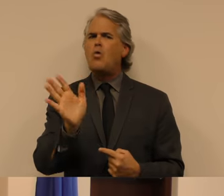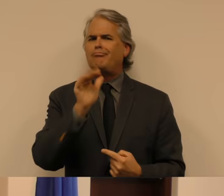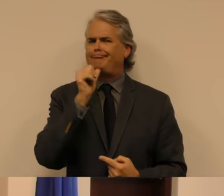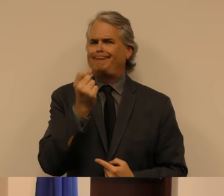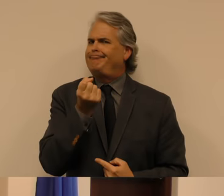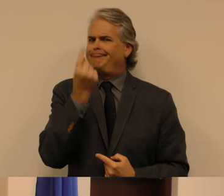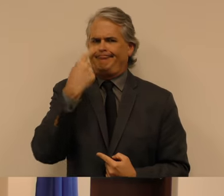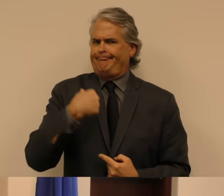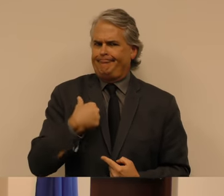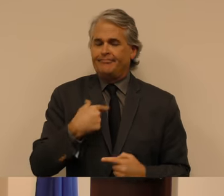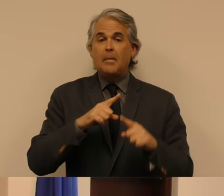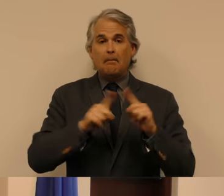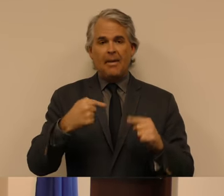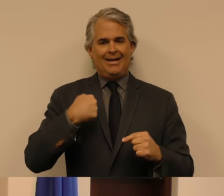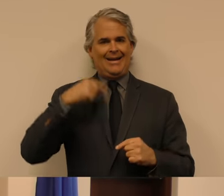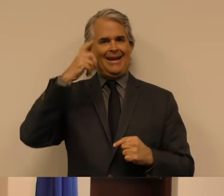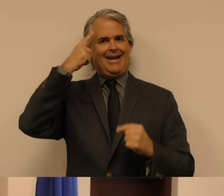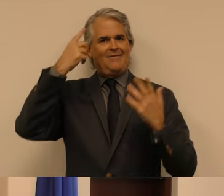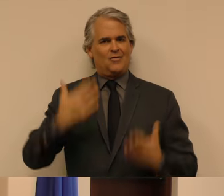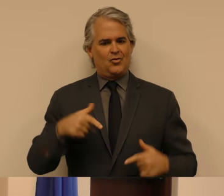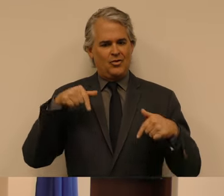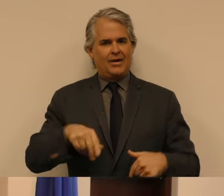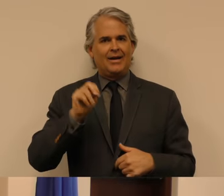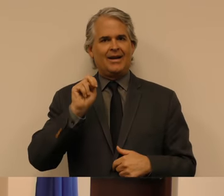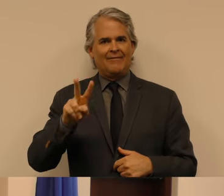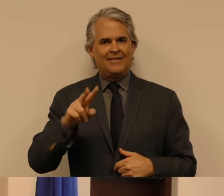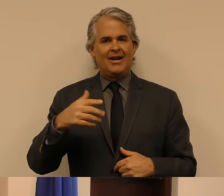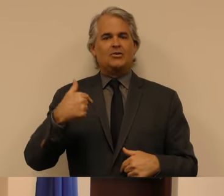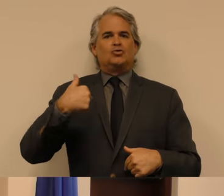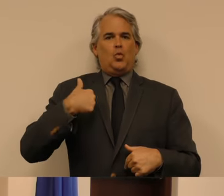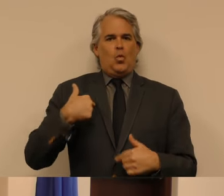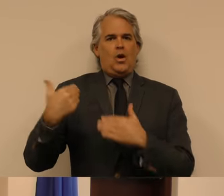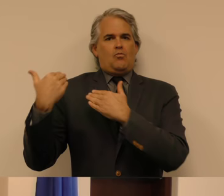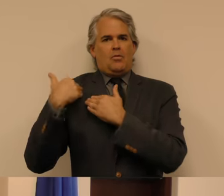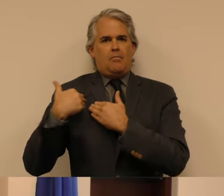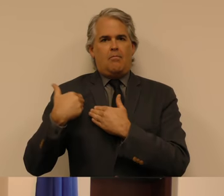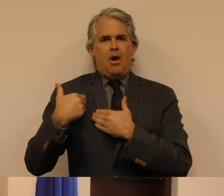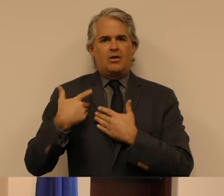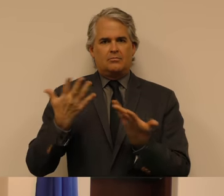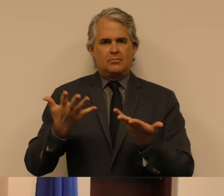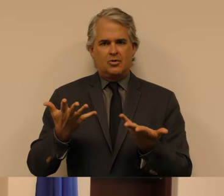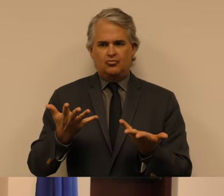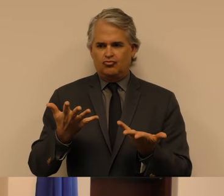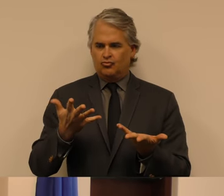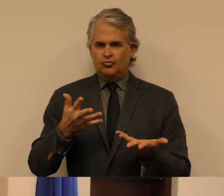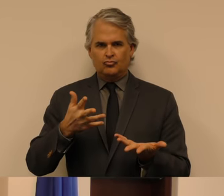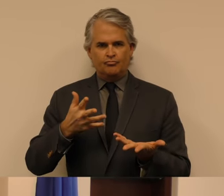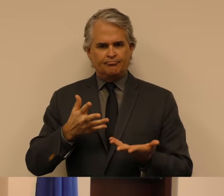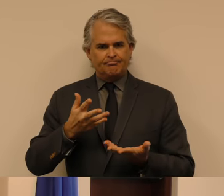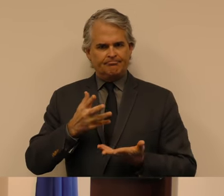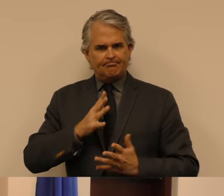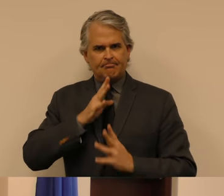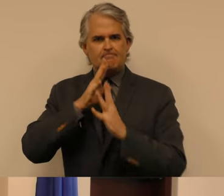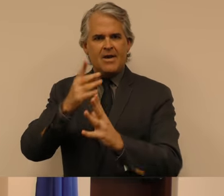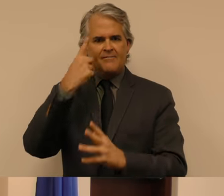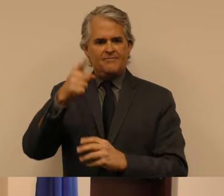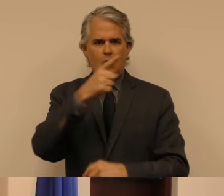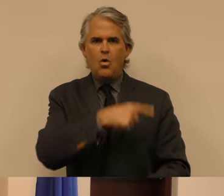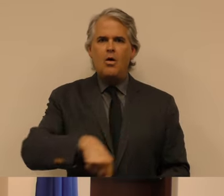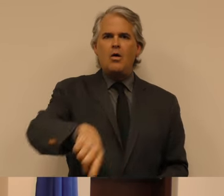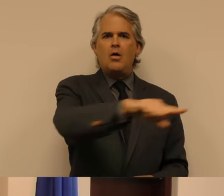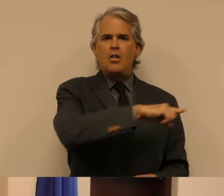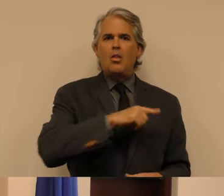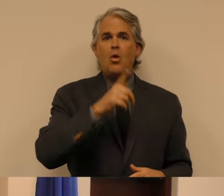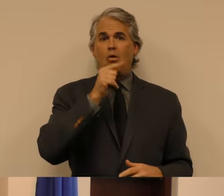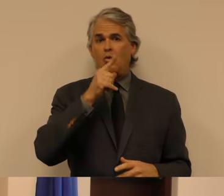to speak on behalf of all Nevadans, but particularly those who might not otherwise have a voice that is being